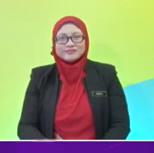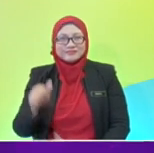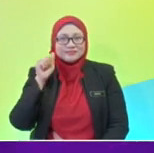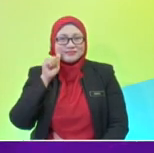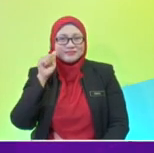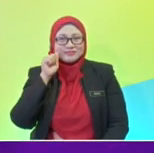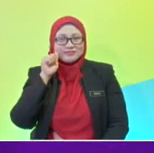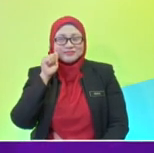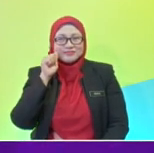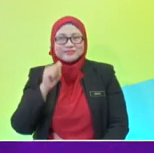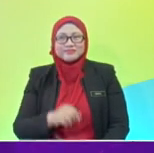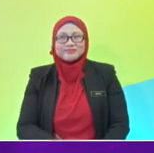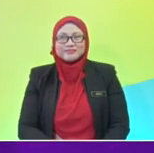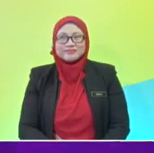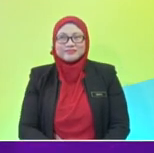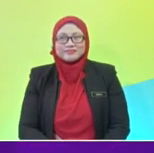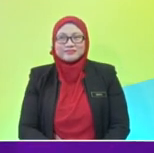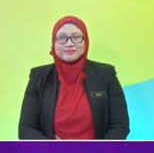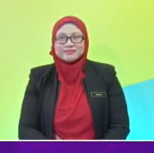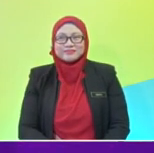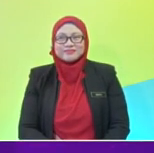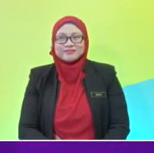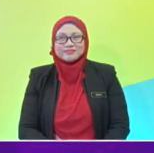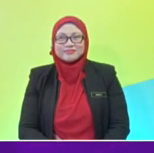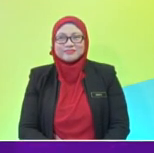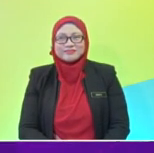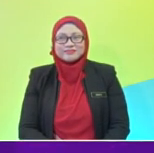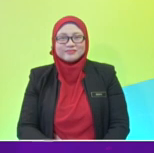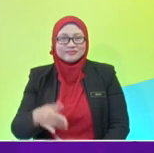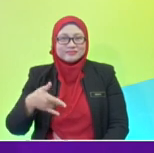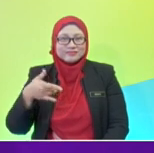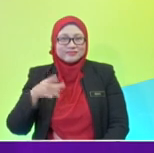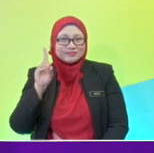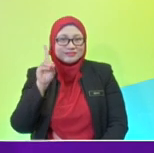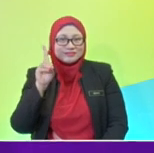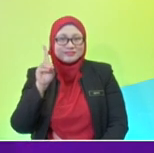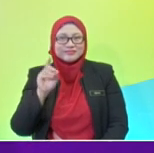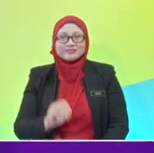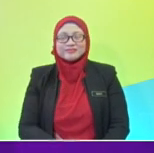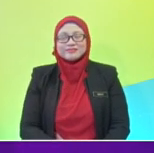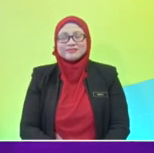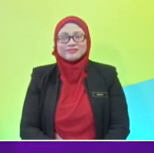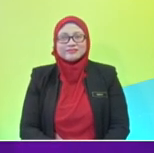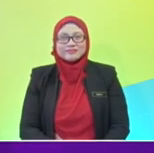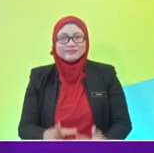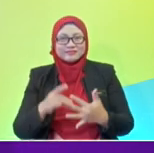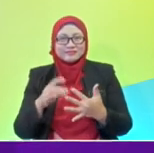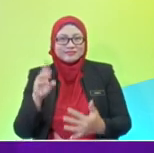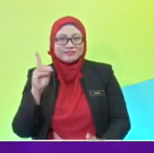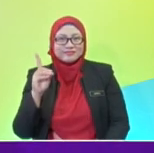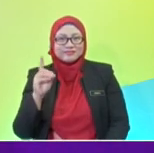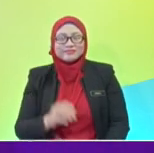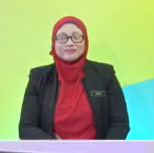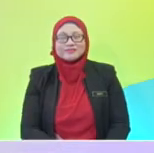What would you choose then? Between B and D. D. Ashwita chose D. Okay. Okay, let's see.